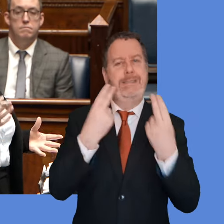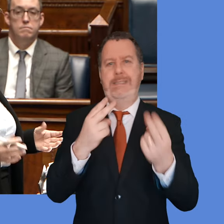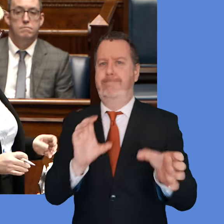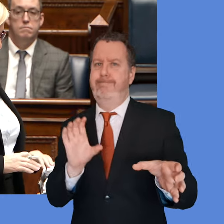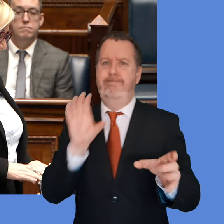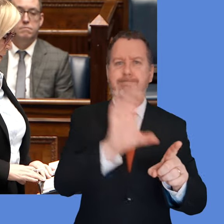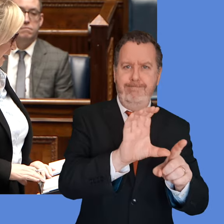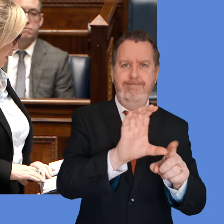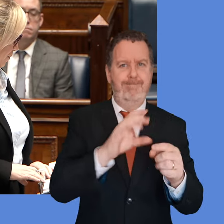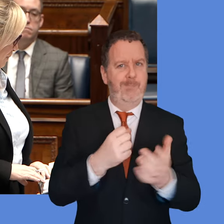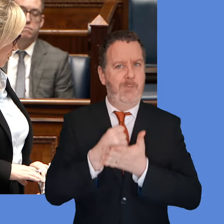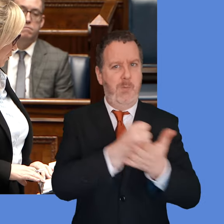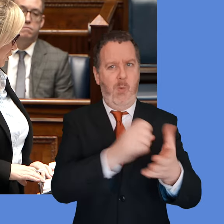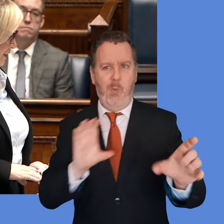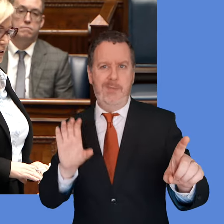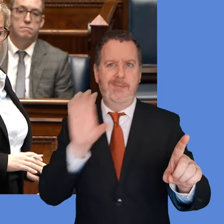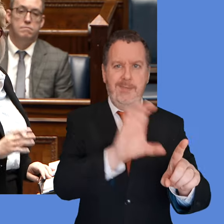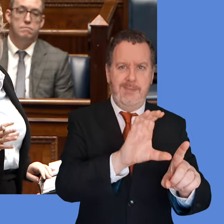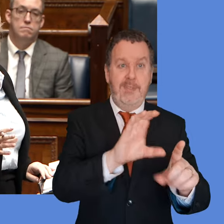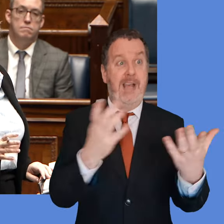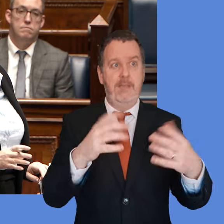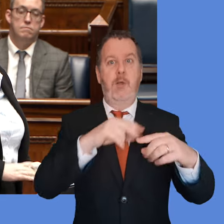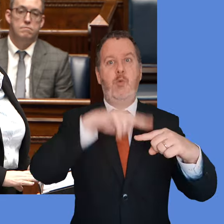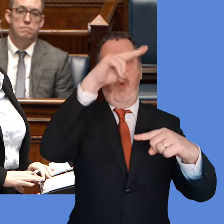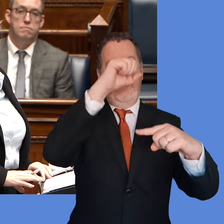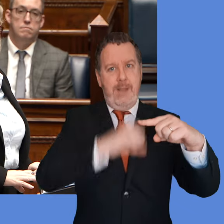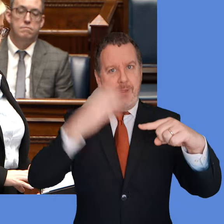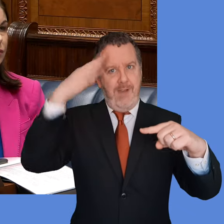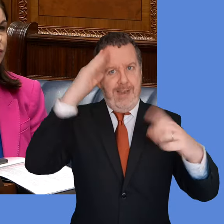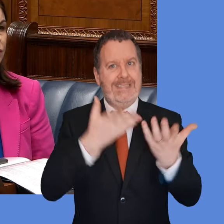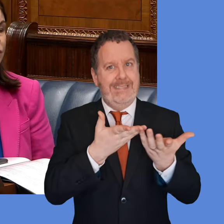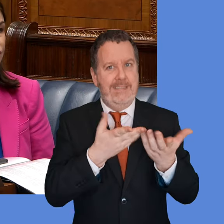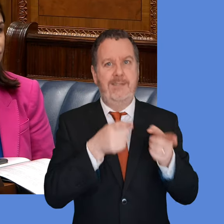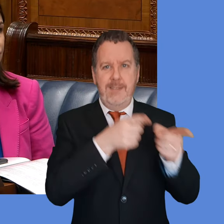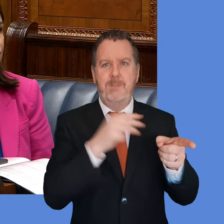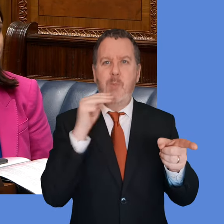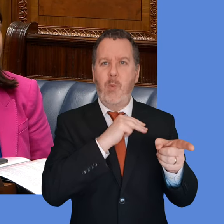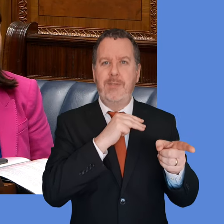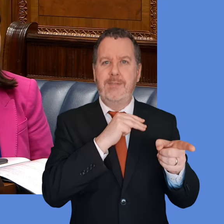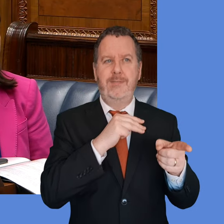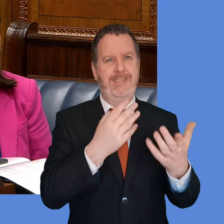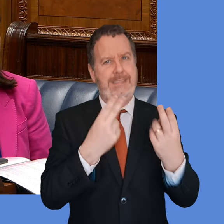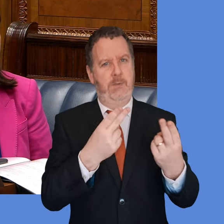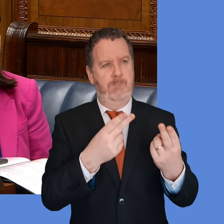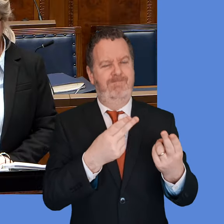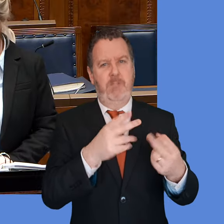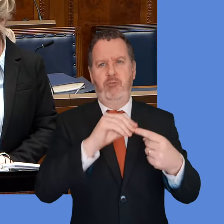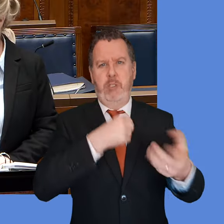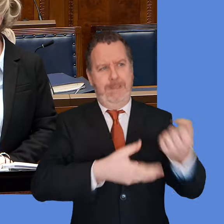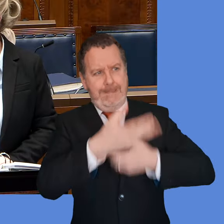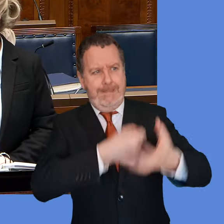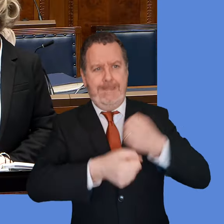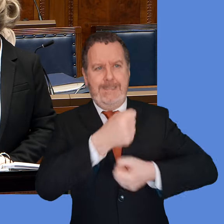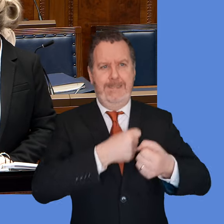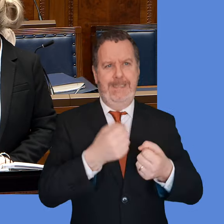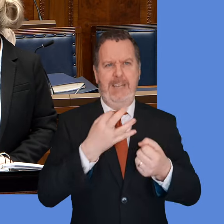the fact that we're working across both jurisdictions I think it also is equally important in terms of trying to maximise the potential that we know is there. I know